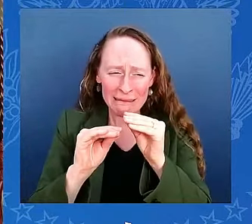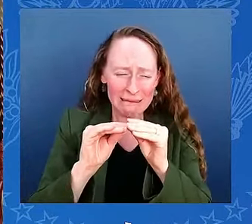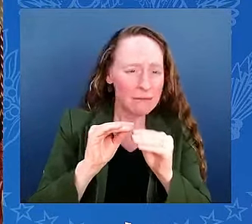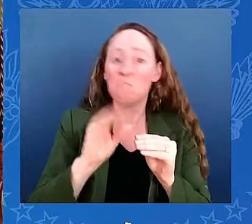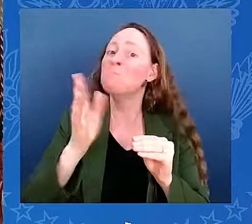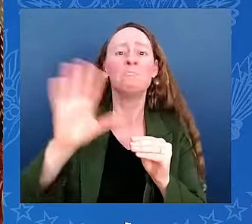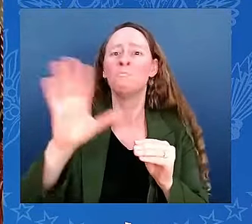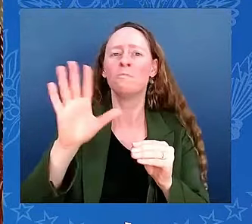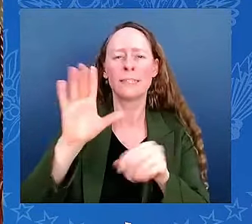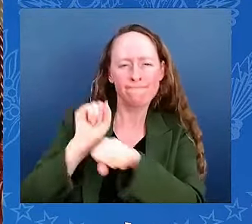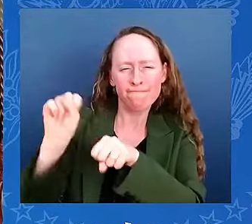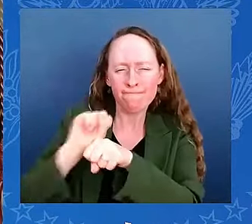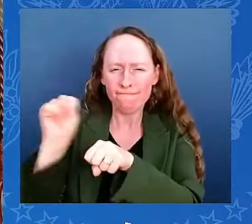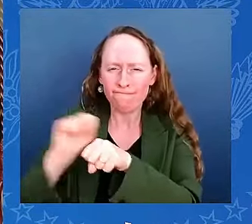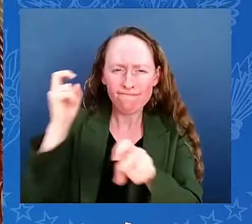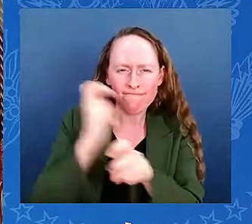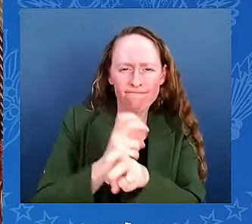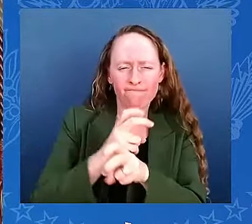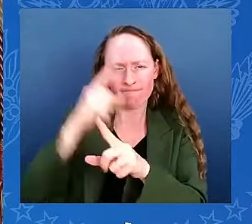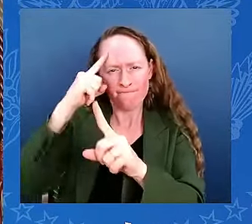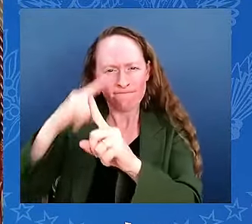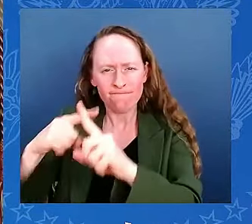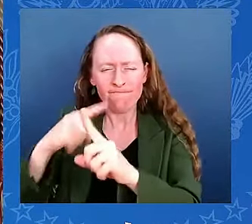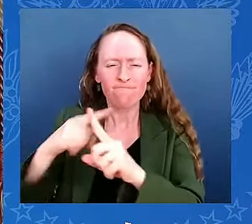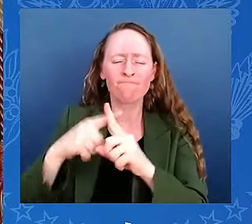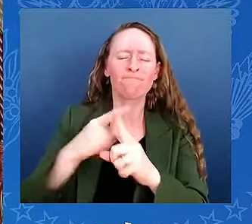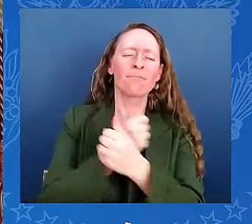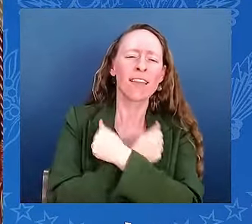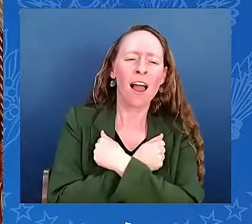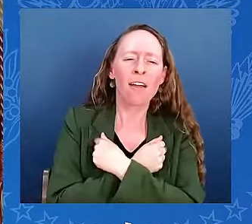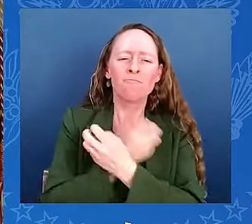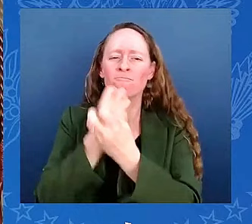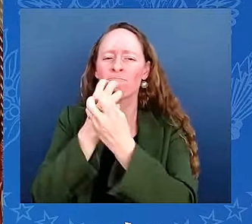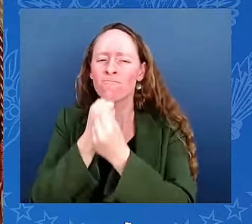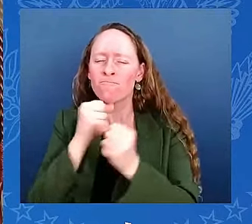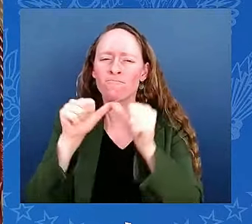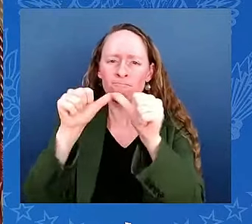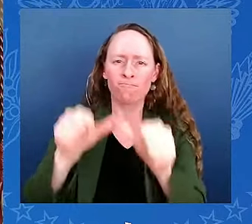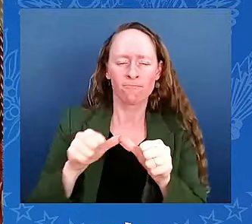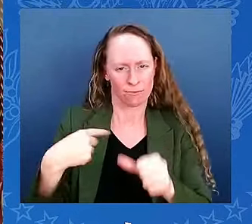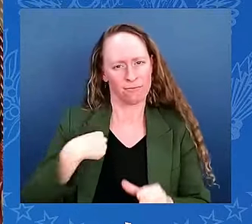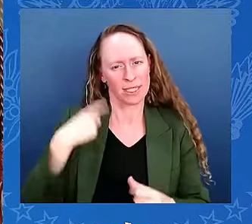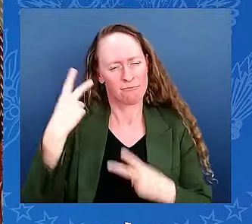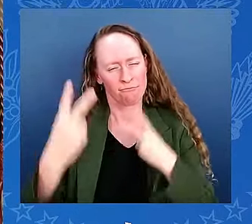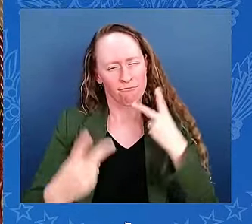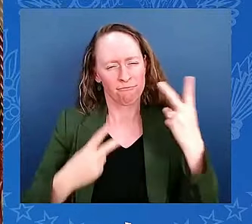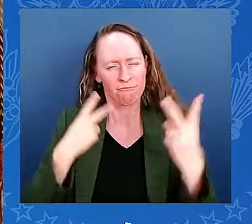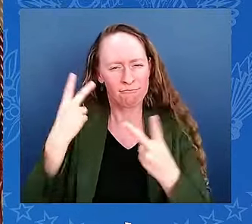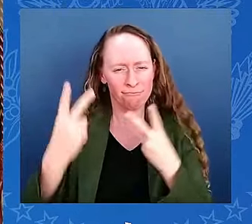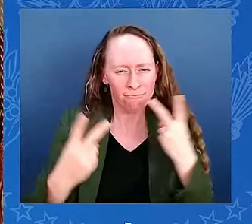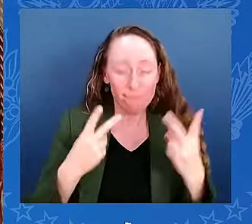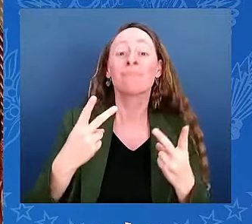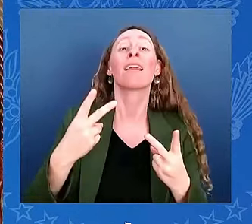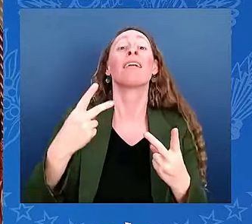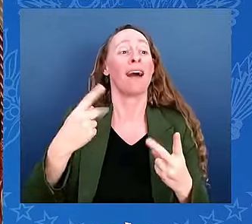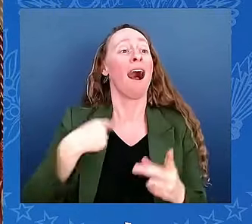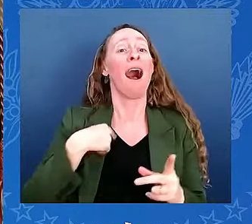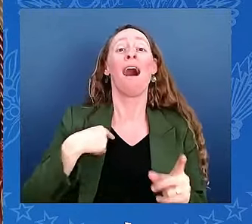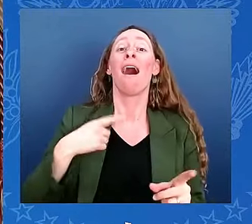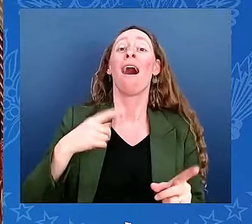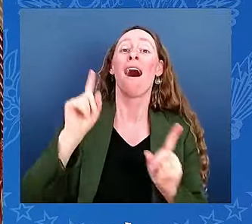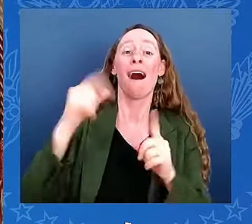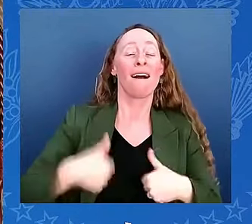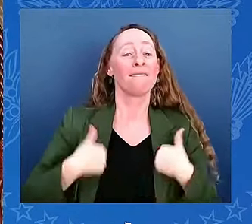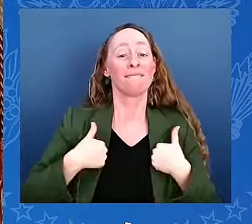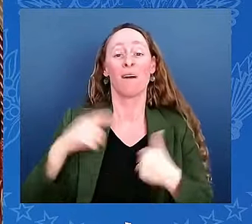first arrived in Miami my father worked overnight shifts to make ends meet. My sister and I missed him and on many of those nights